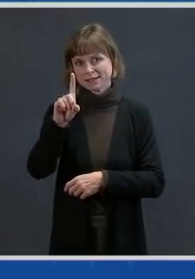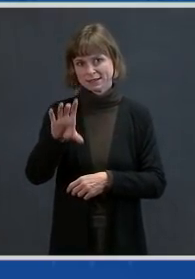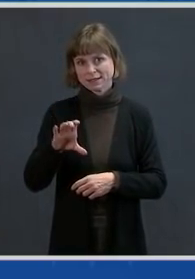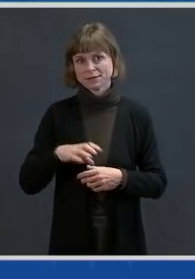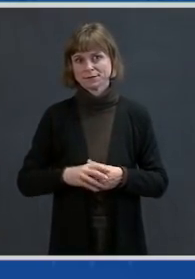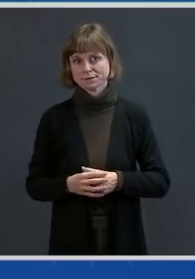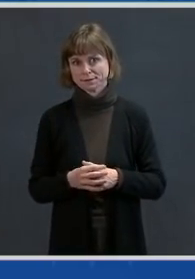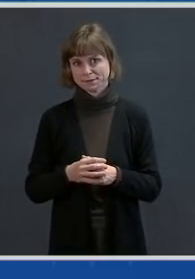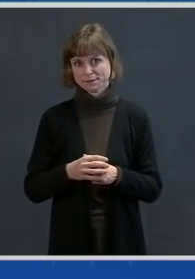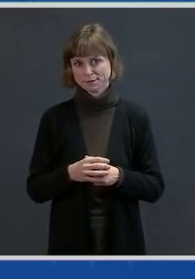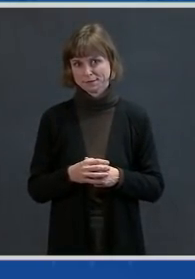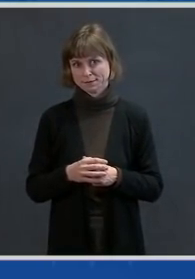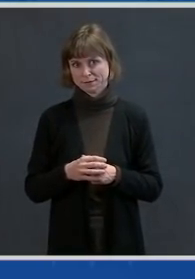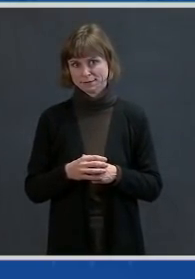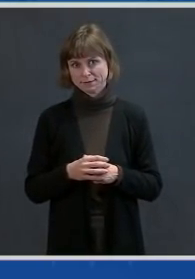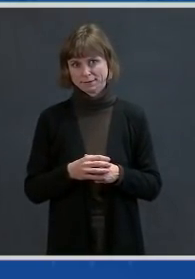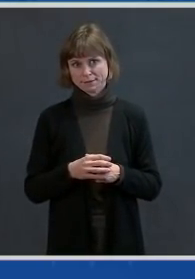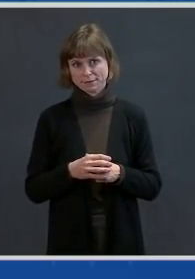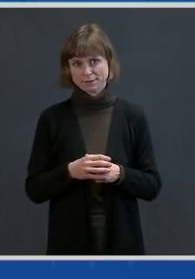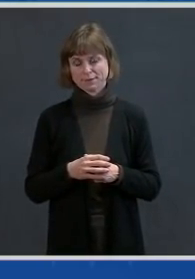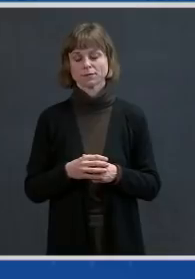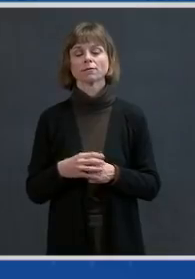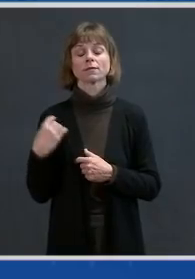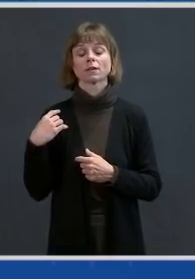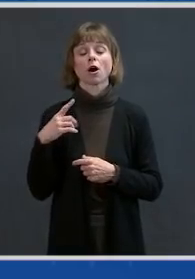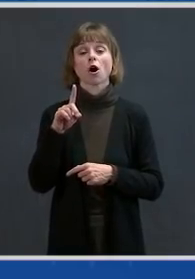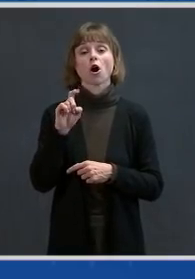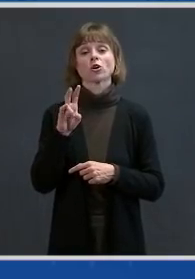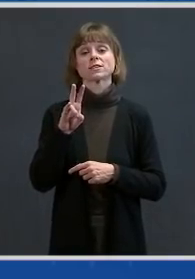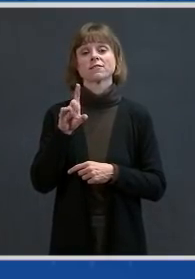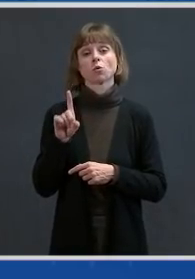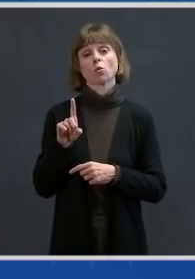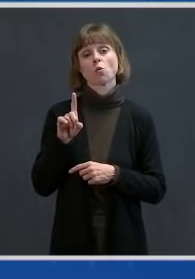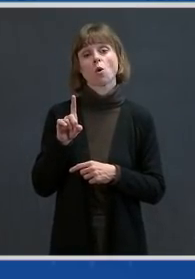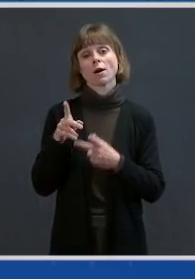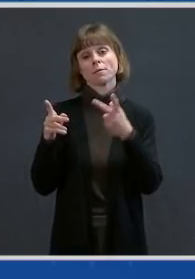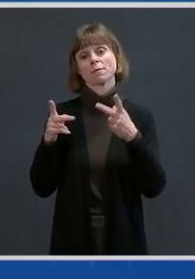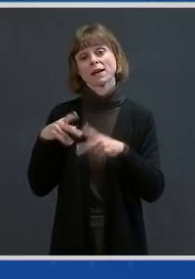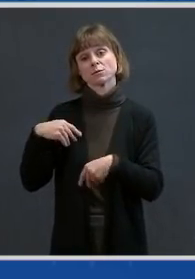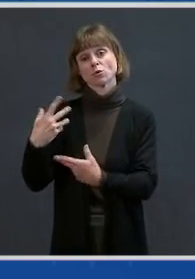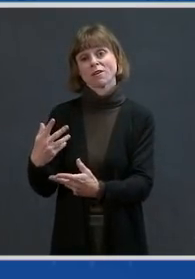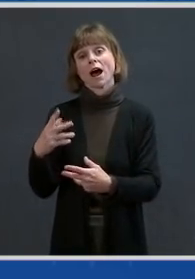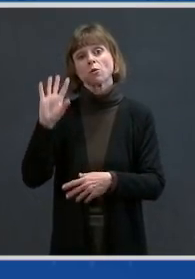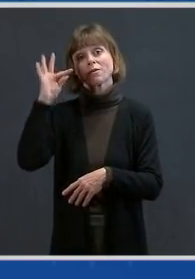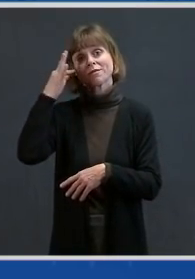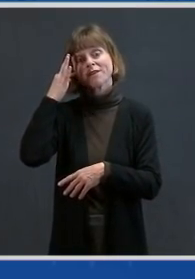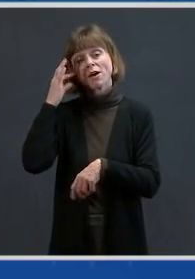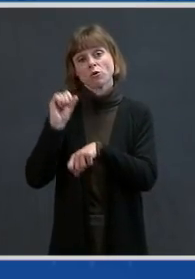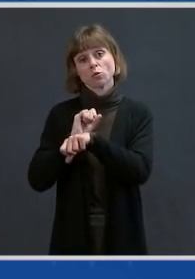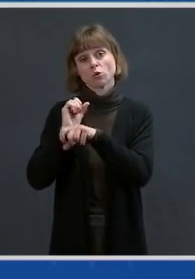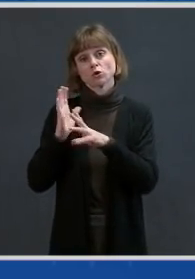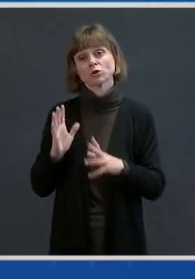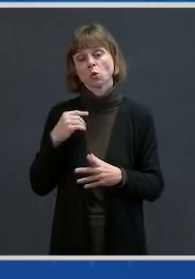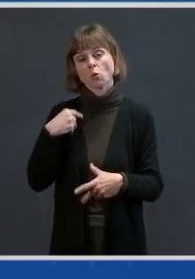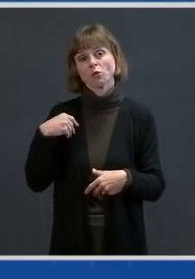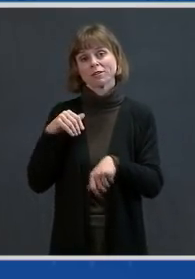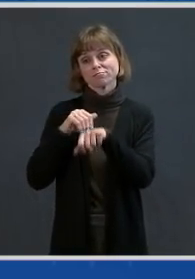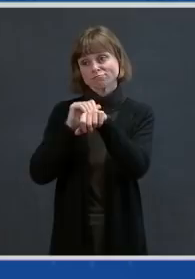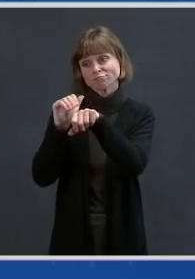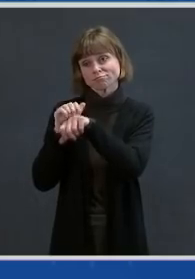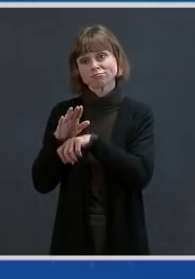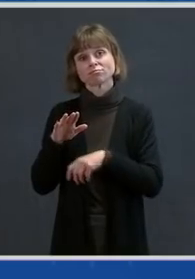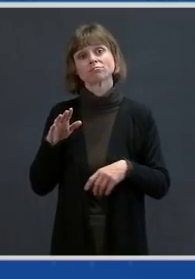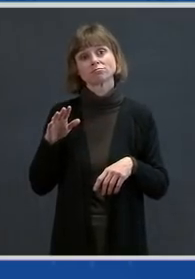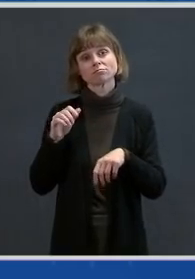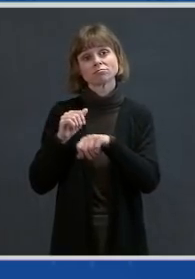Over the past month, we've provided 171 sites with federal personnel. We've deployed nearly 3,500 total personnel nationwide to support